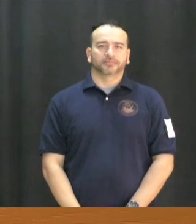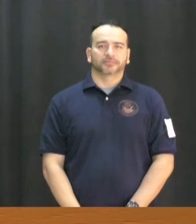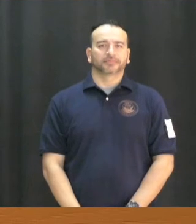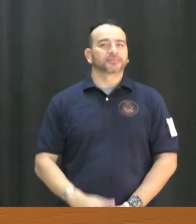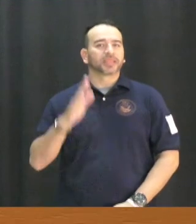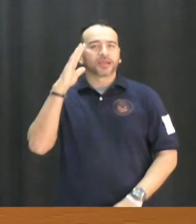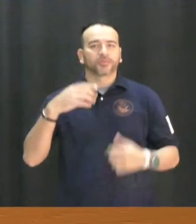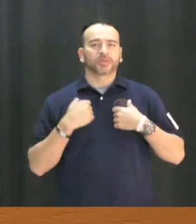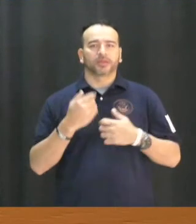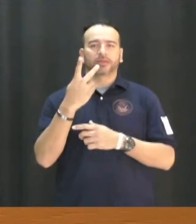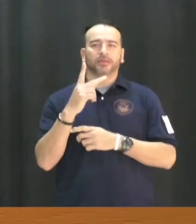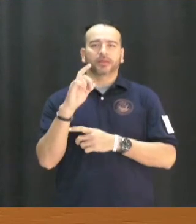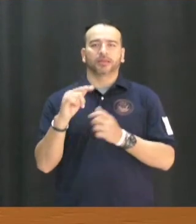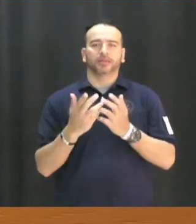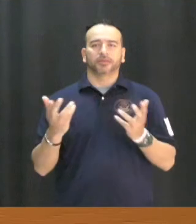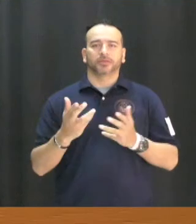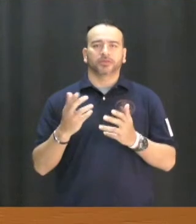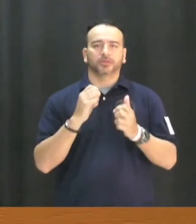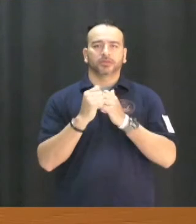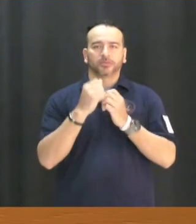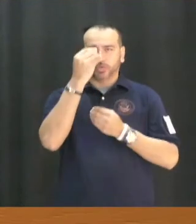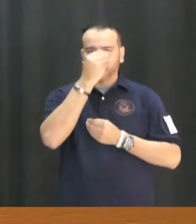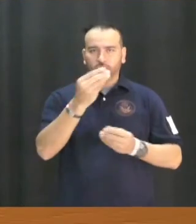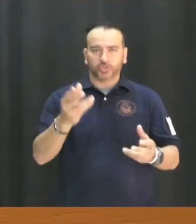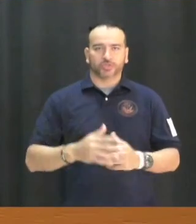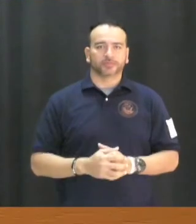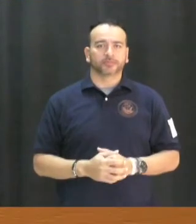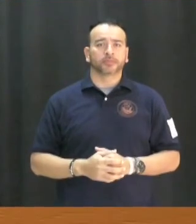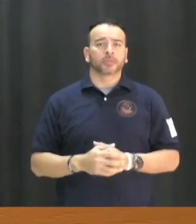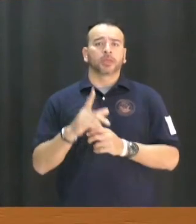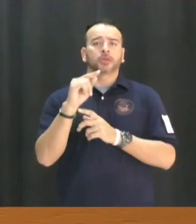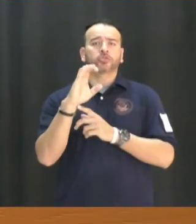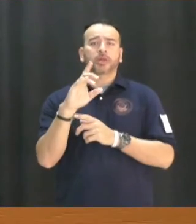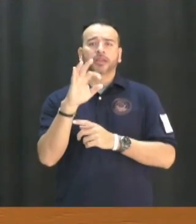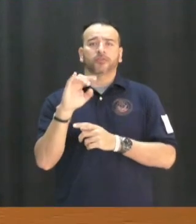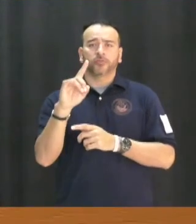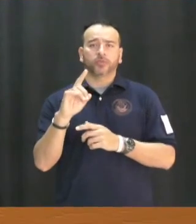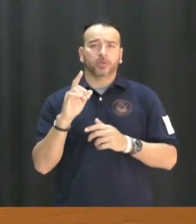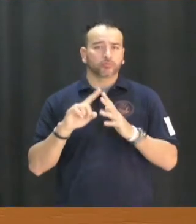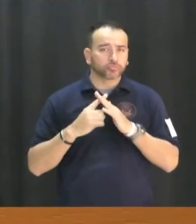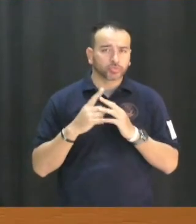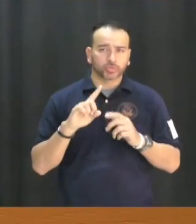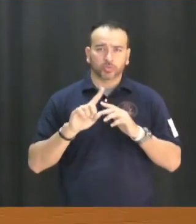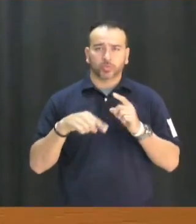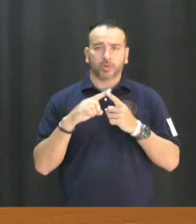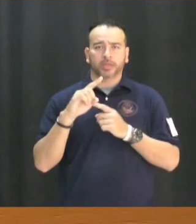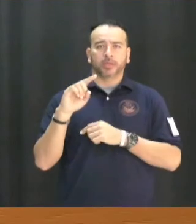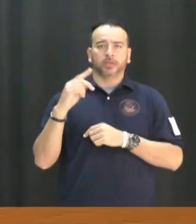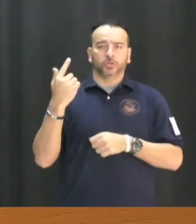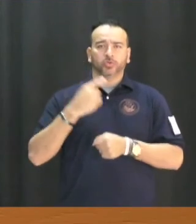Hi Braves, I'm Kylie and here's your sports news. Track and field conditioning begins today at 3 o'clock.